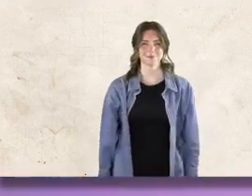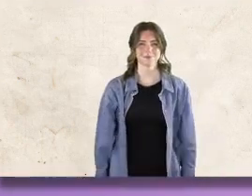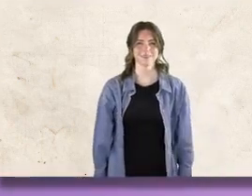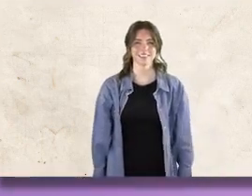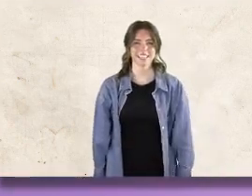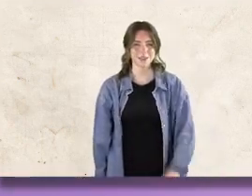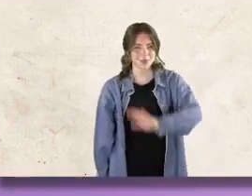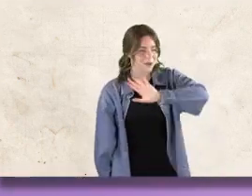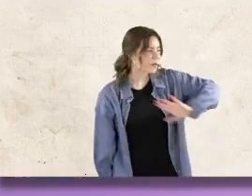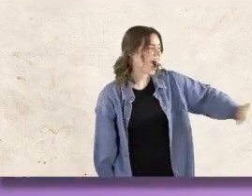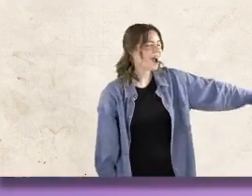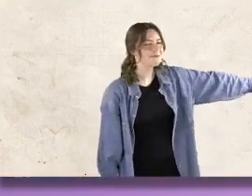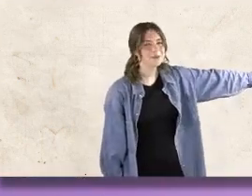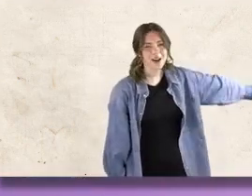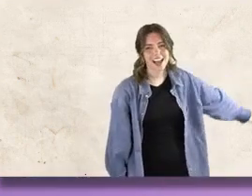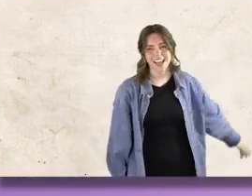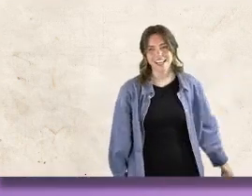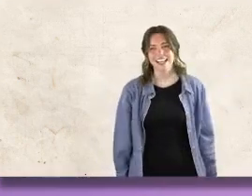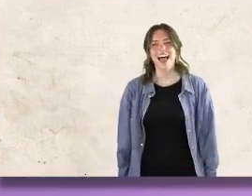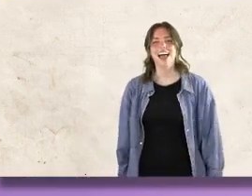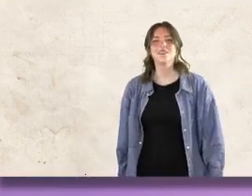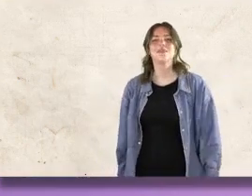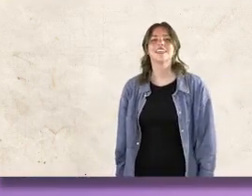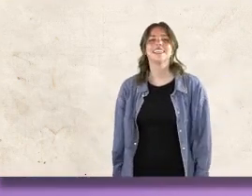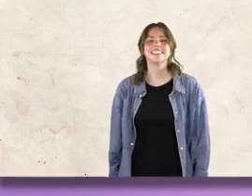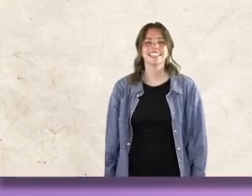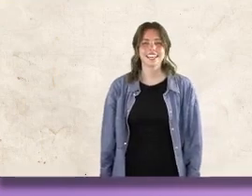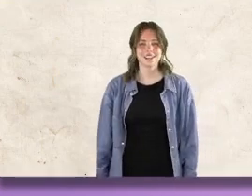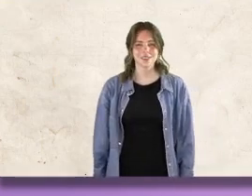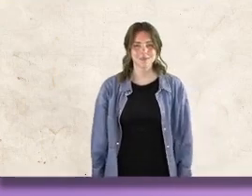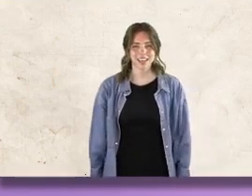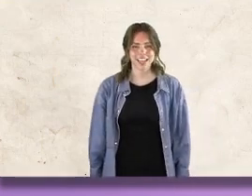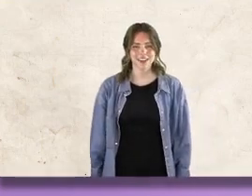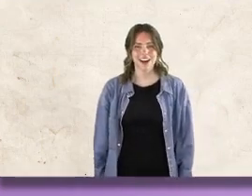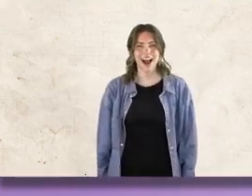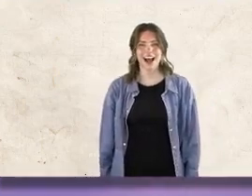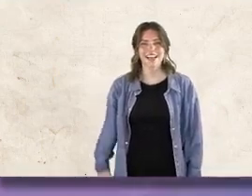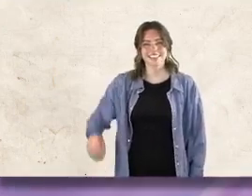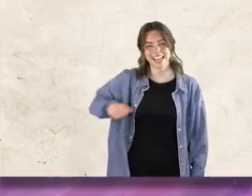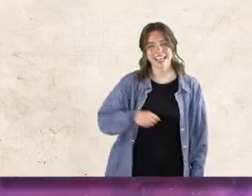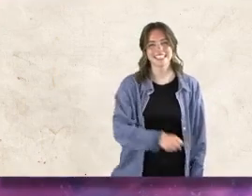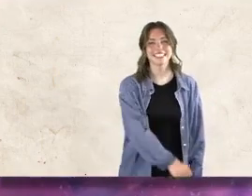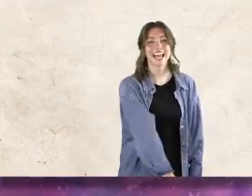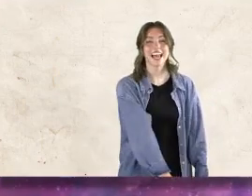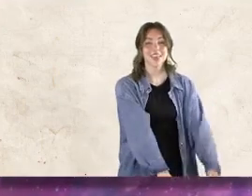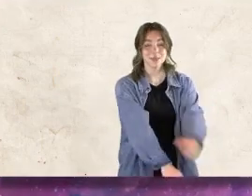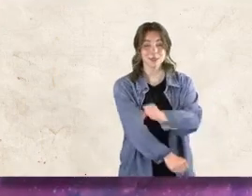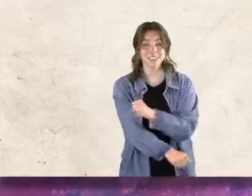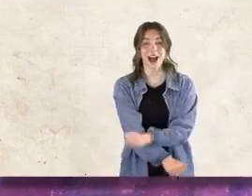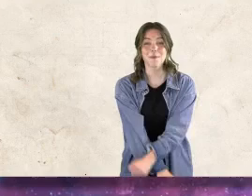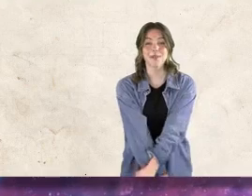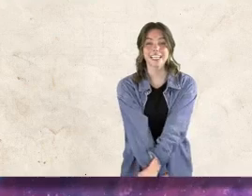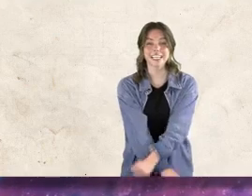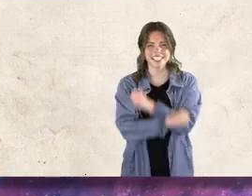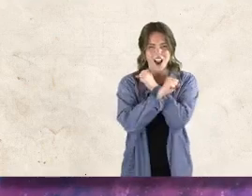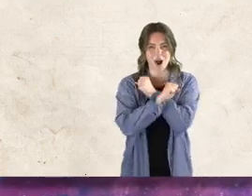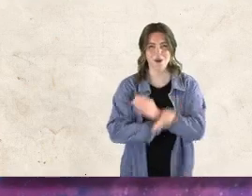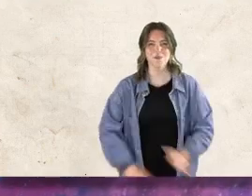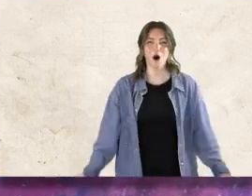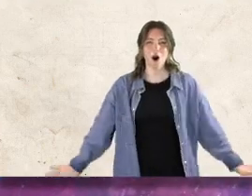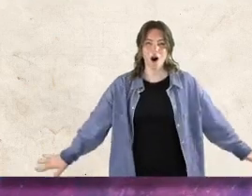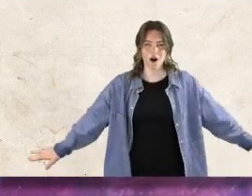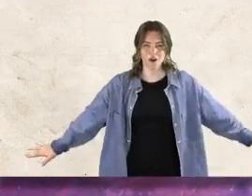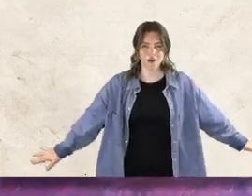He will wipe away every tear from their eyes And death shall be